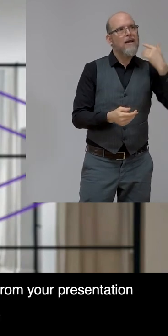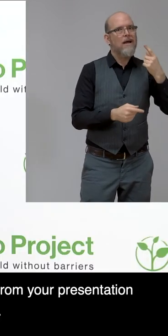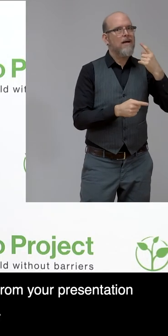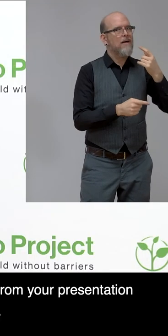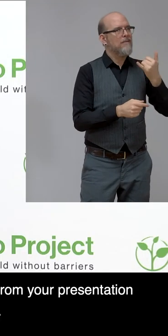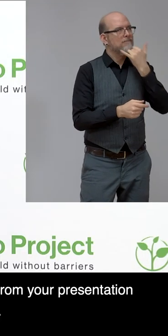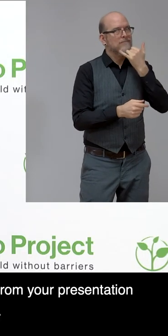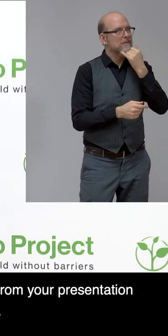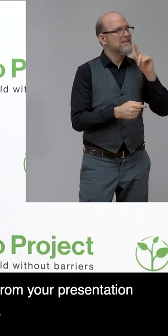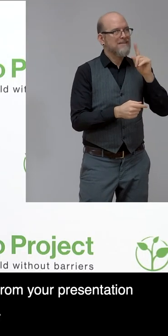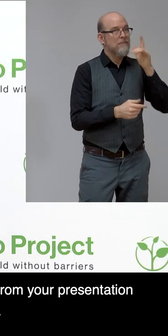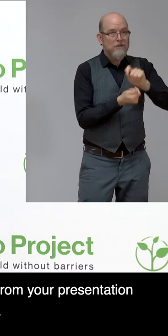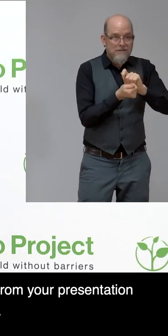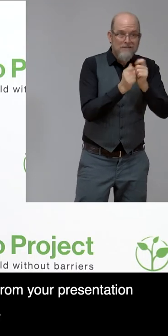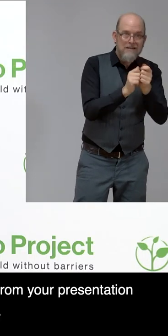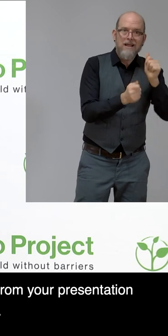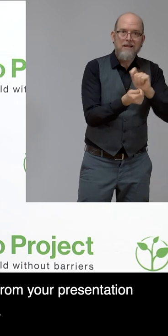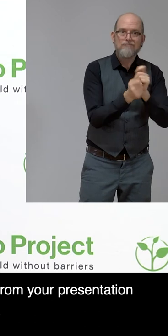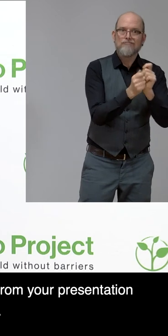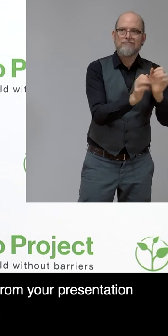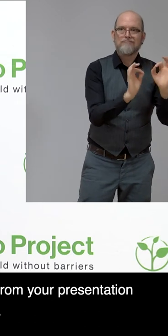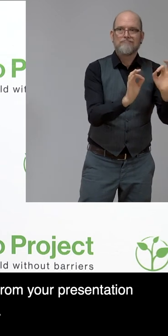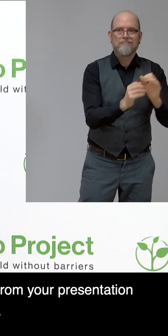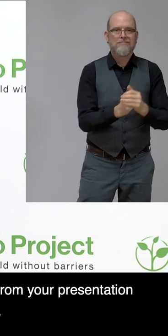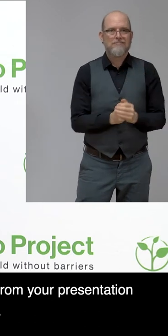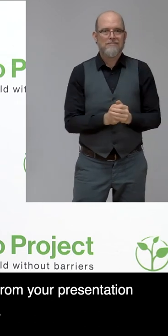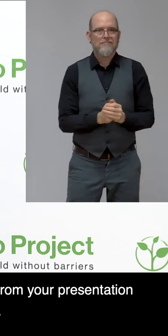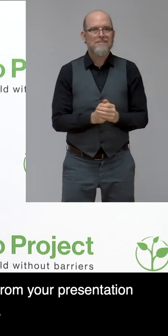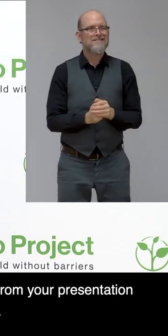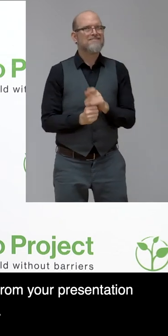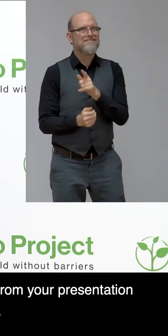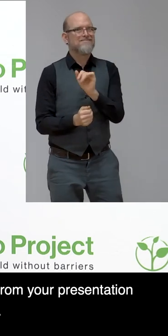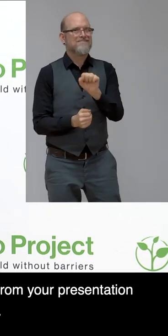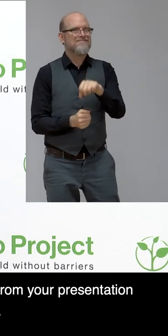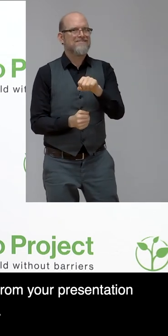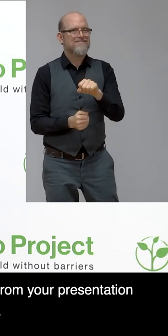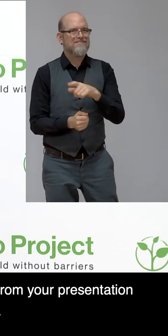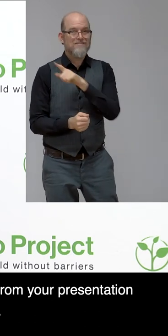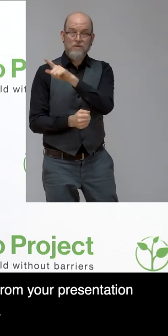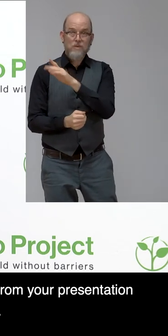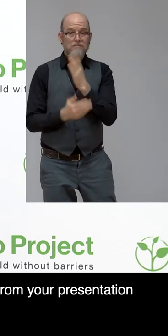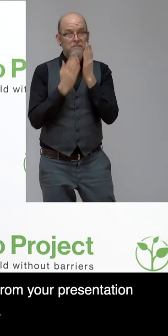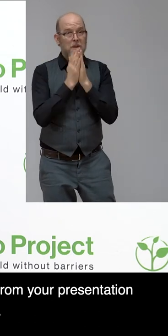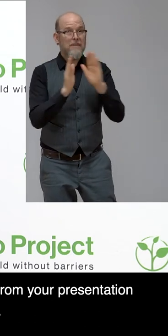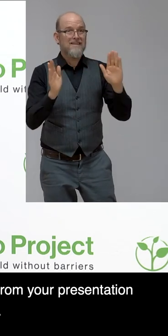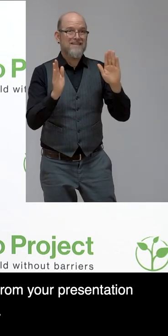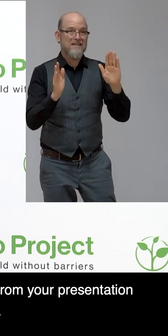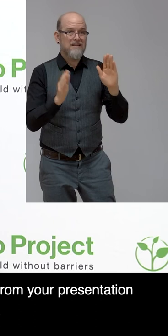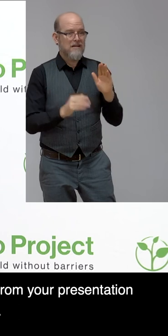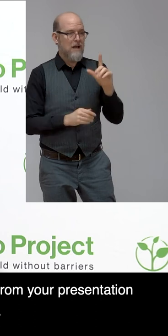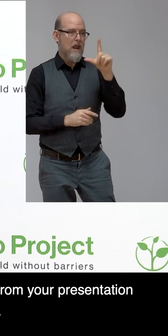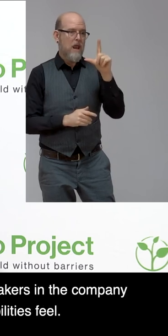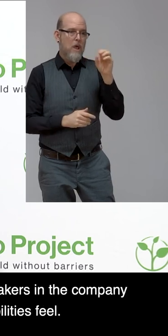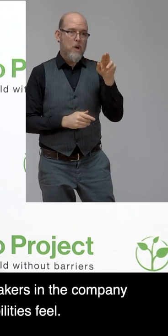Yeah, Laurie, I completely agree. So one of my main takeaways from your presentation is what you call this this gap of urgency